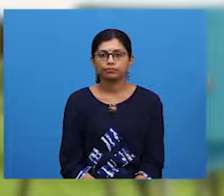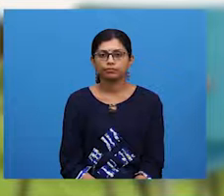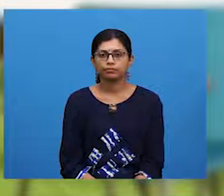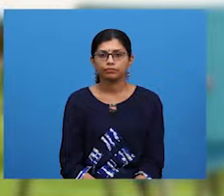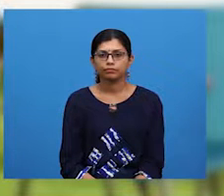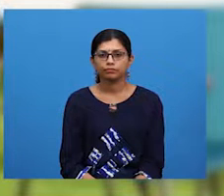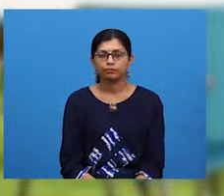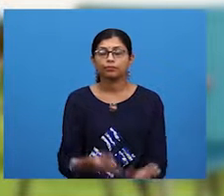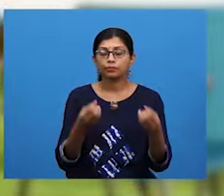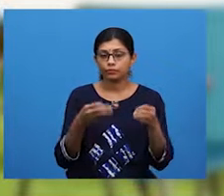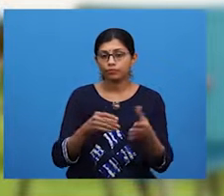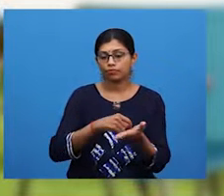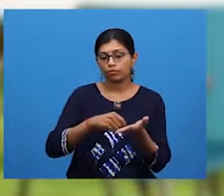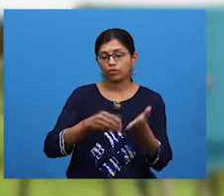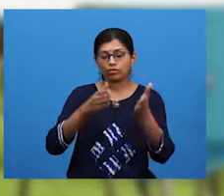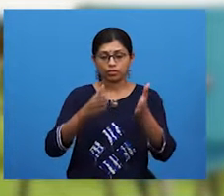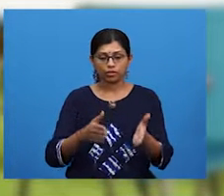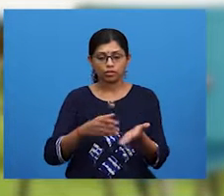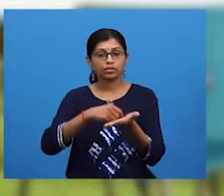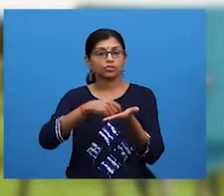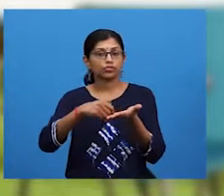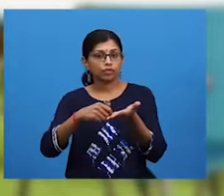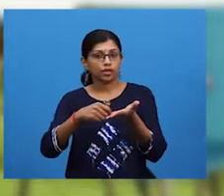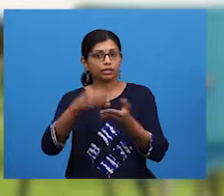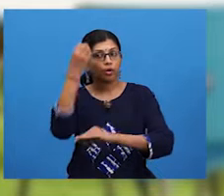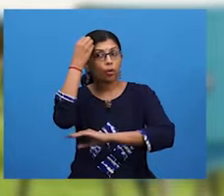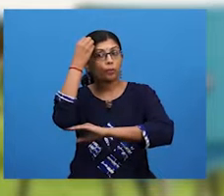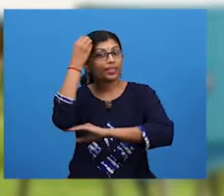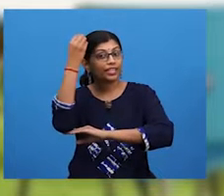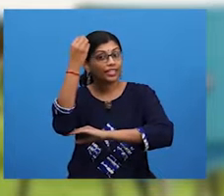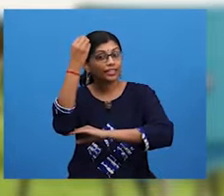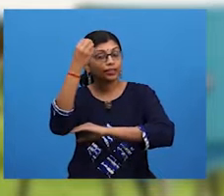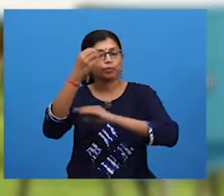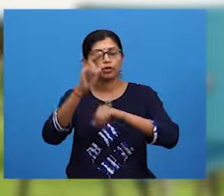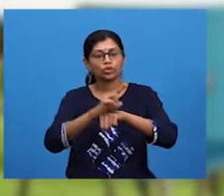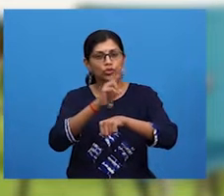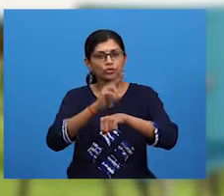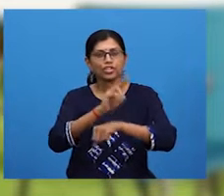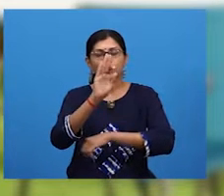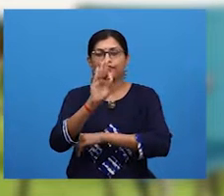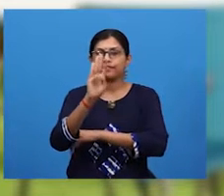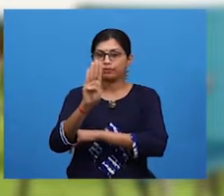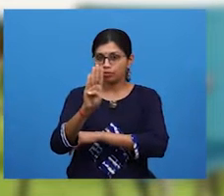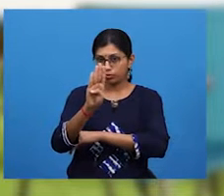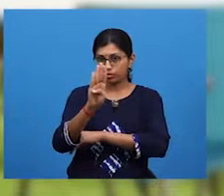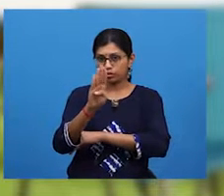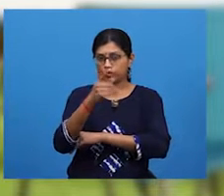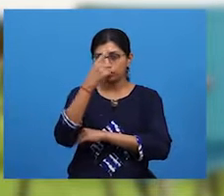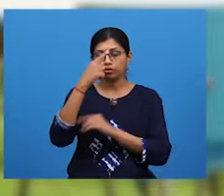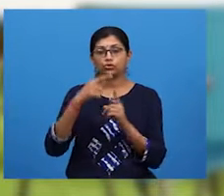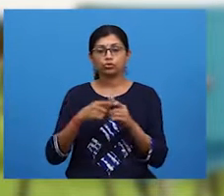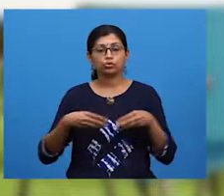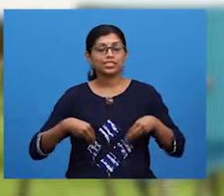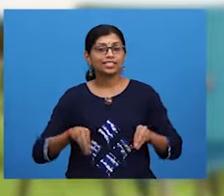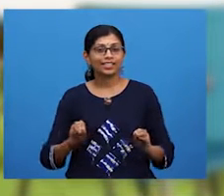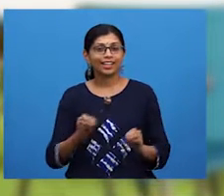This writer has written her opinion about using Facebook app to sell and